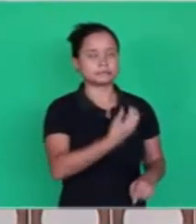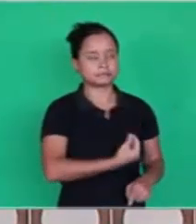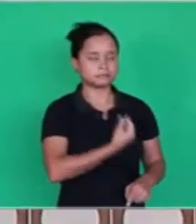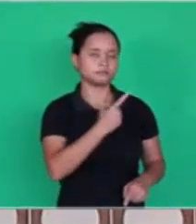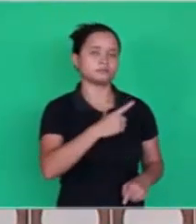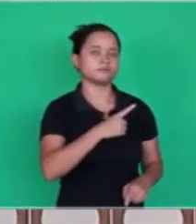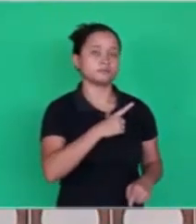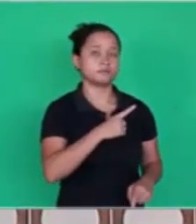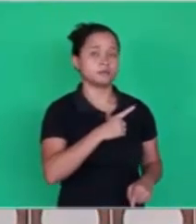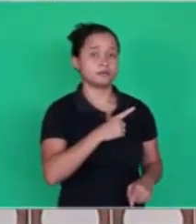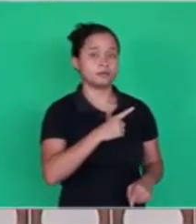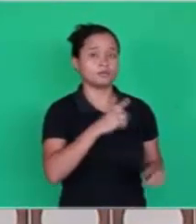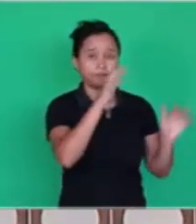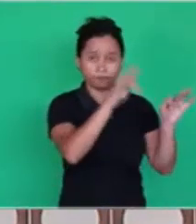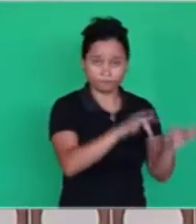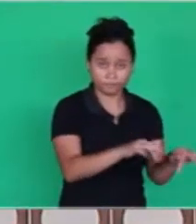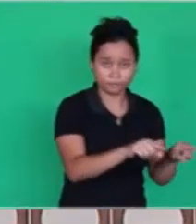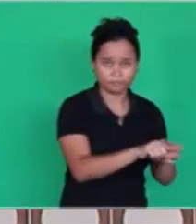life dies here.